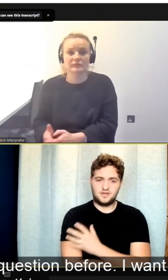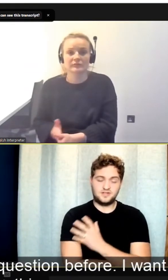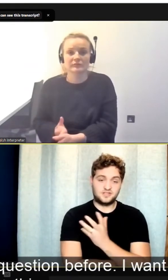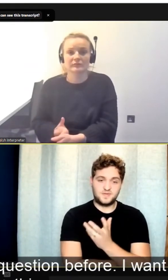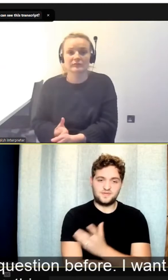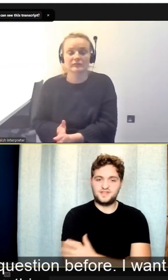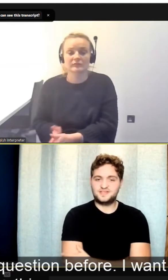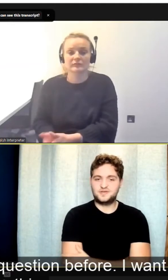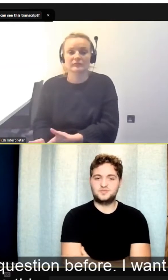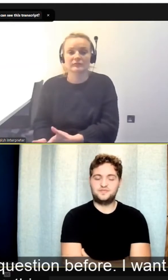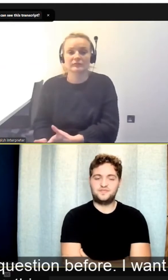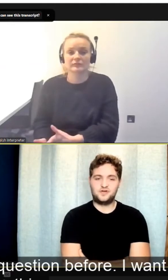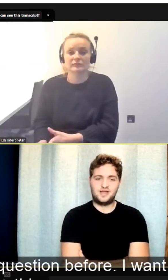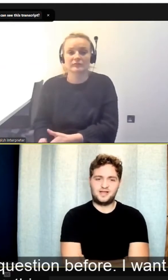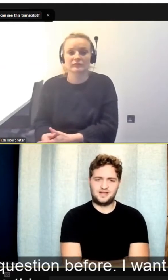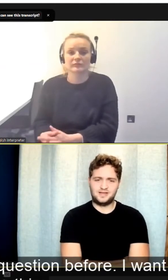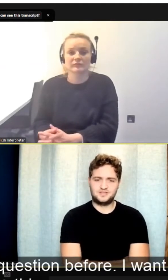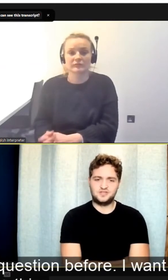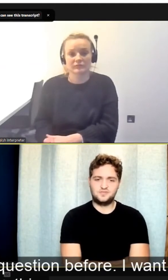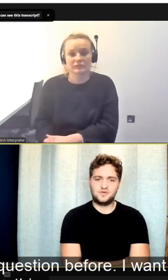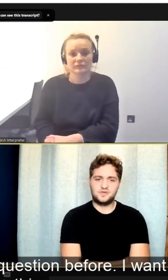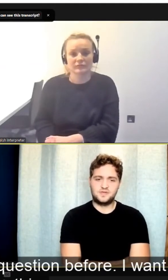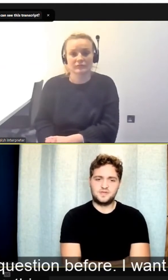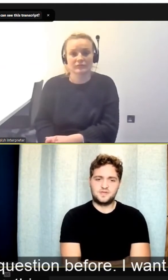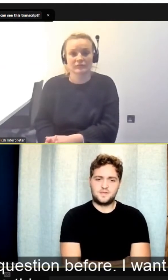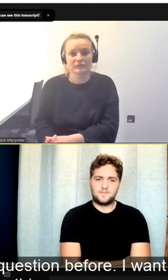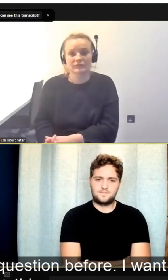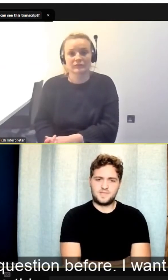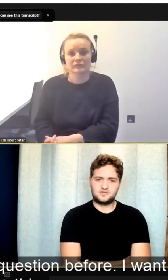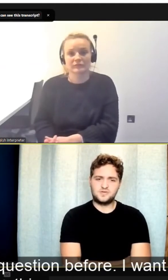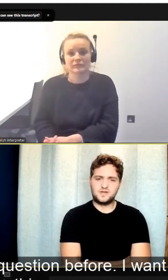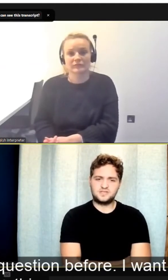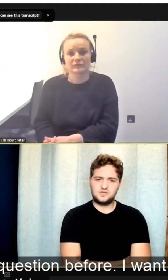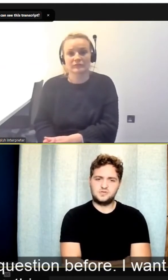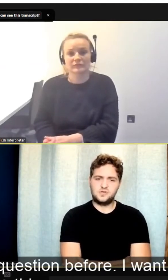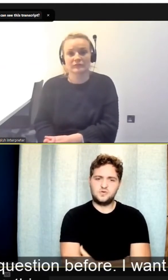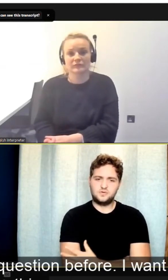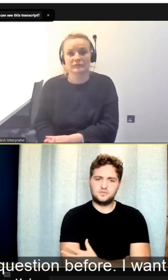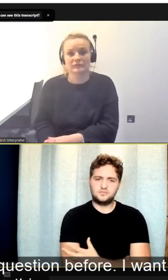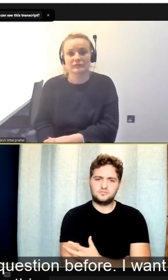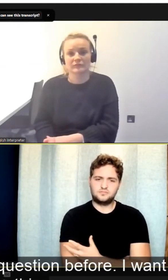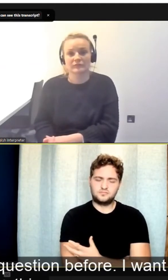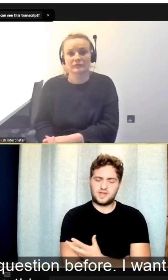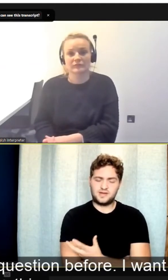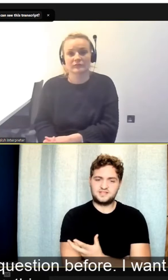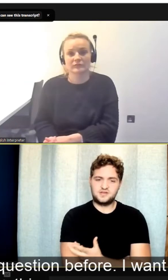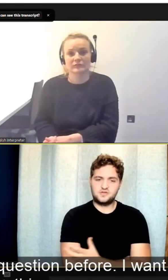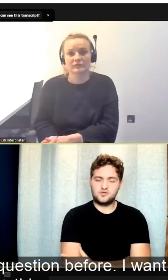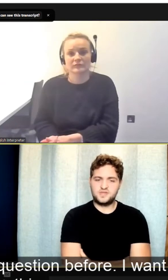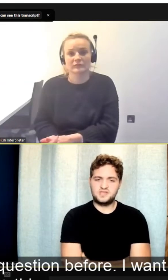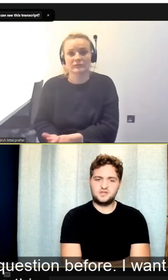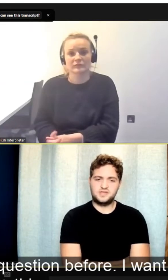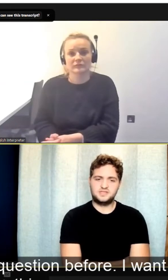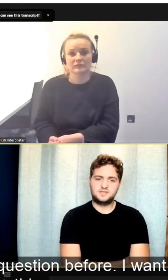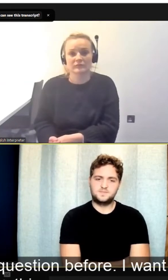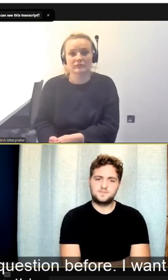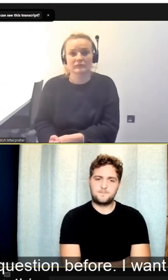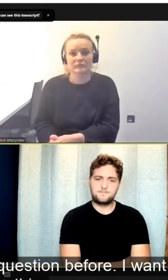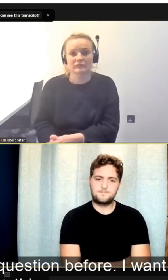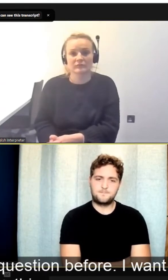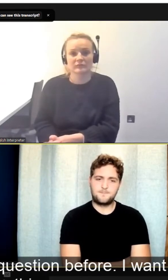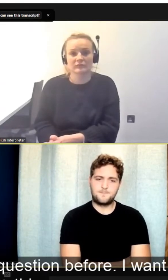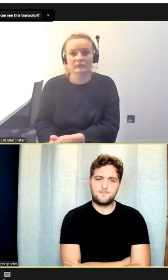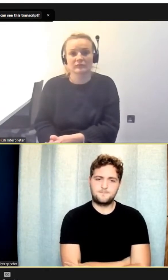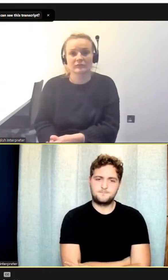I mean, lots of people have heard this question before, I assume, but I was going to ask you your, I'd like to know your opinion on this.